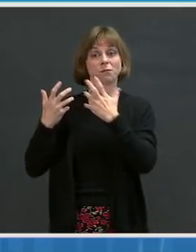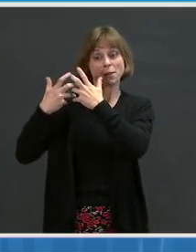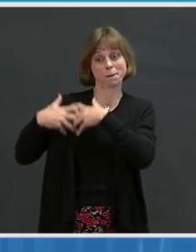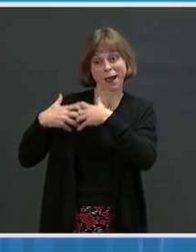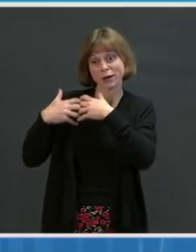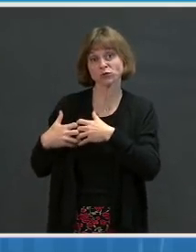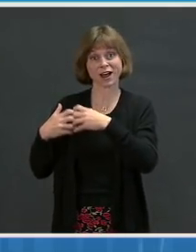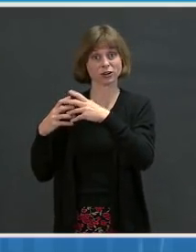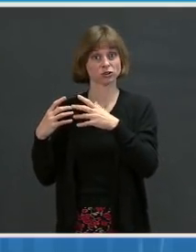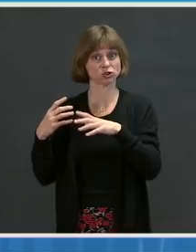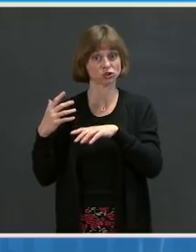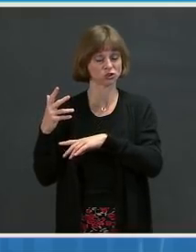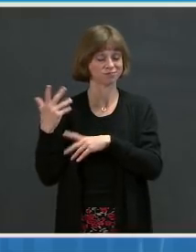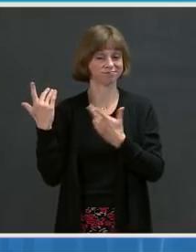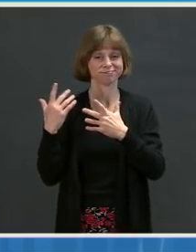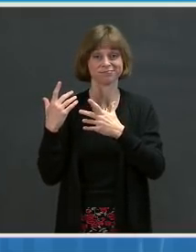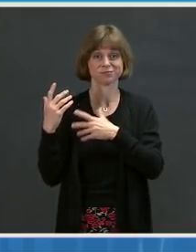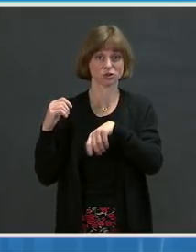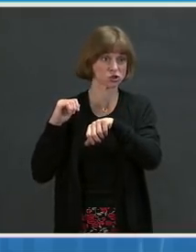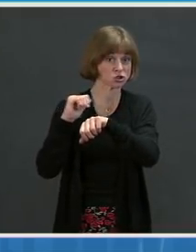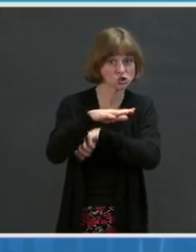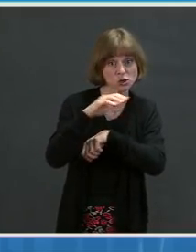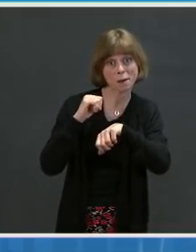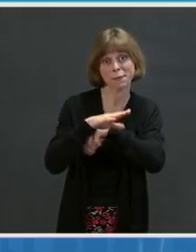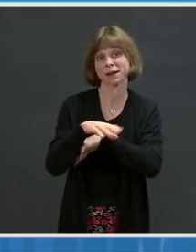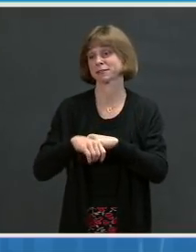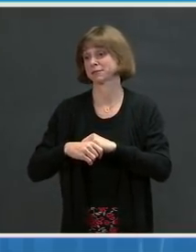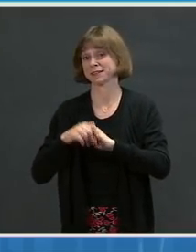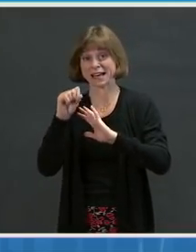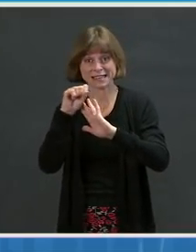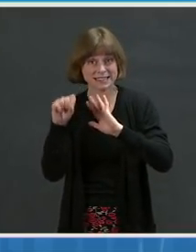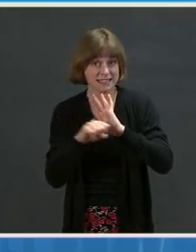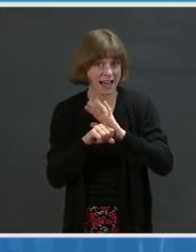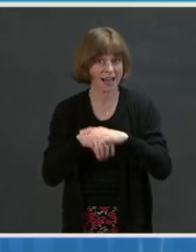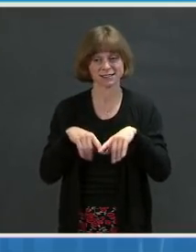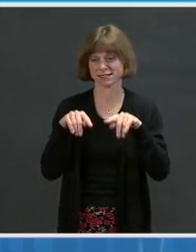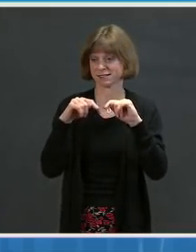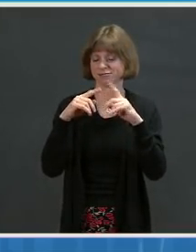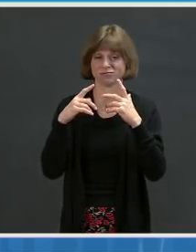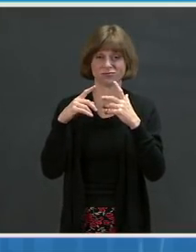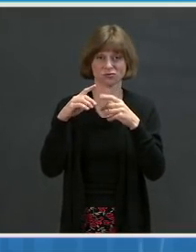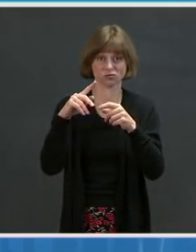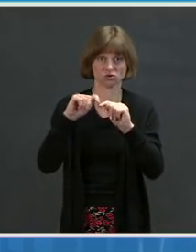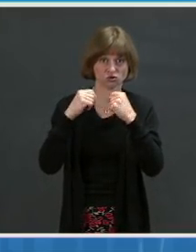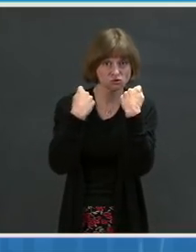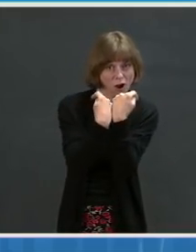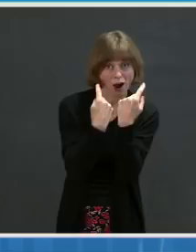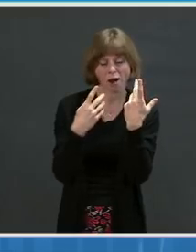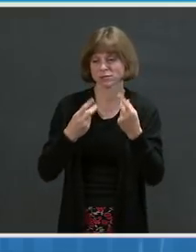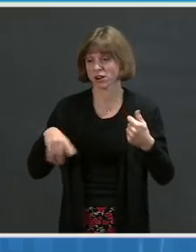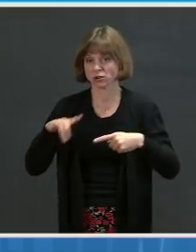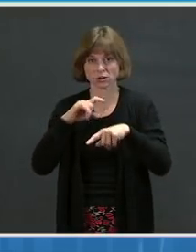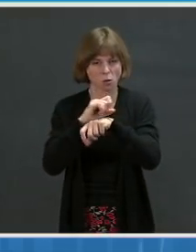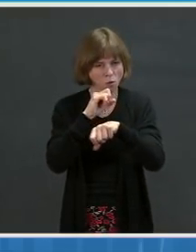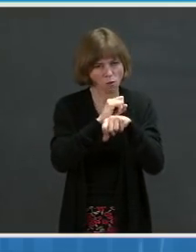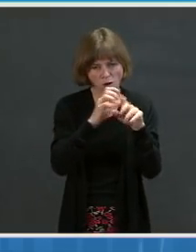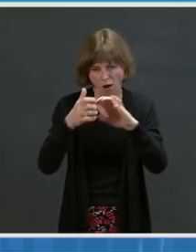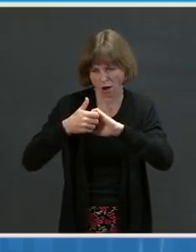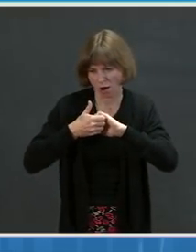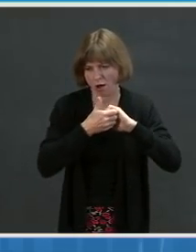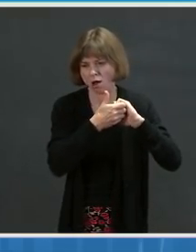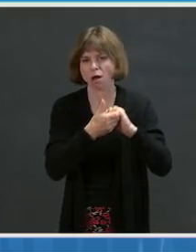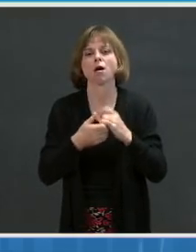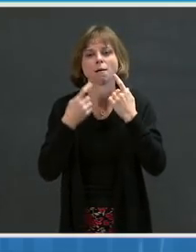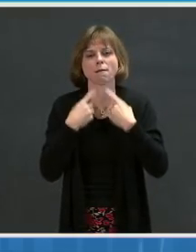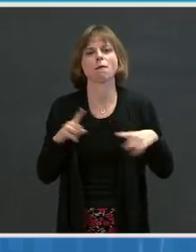tribes, the territories, and pharmacies worked to overcome these challenges. And despite all the temporary weather